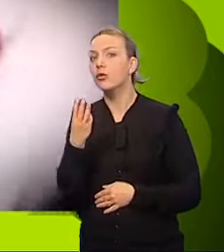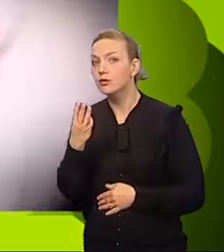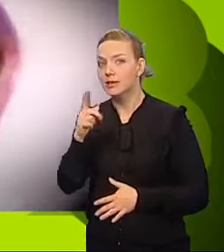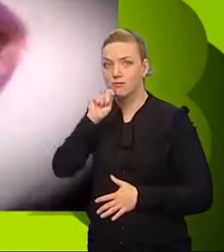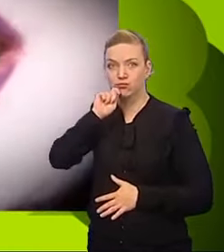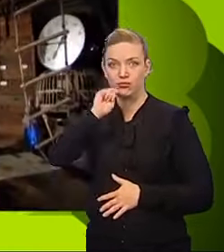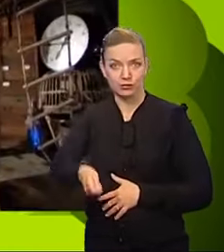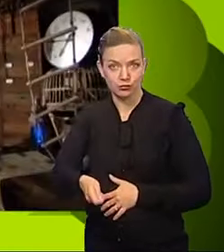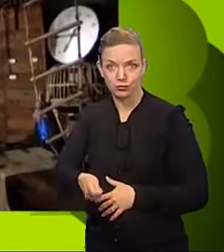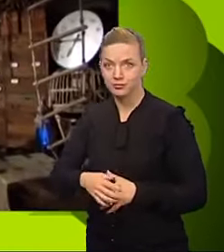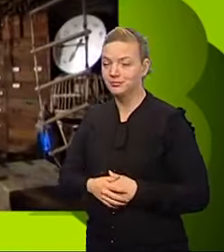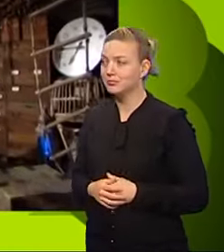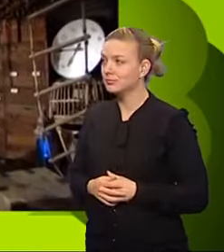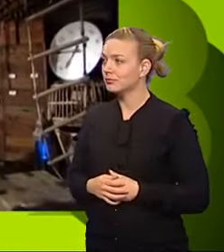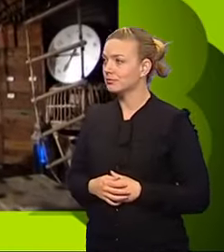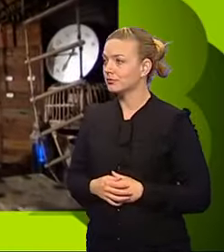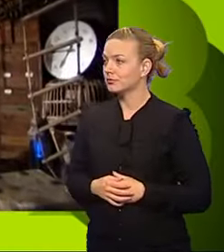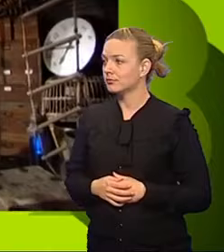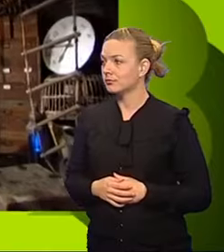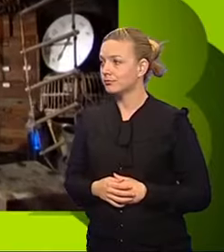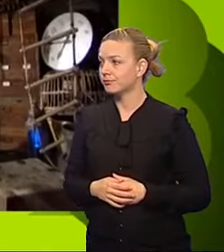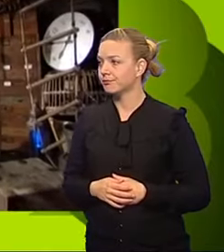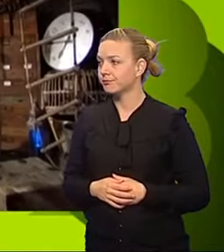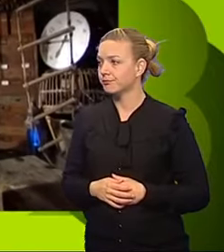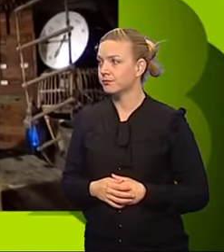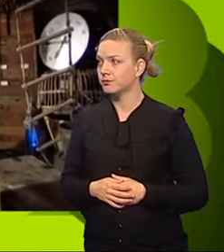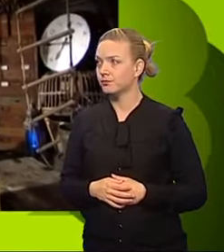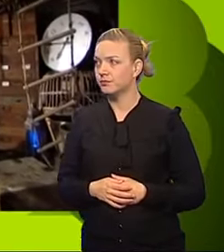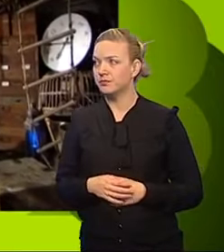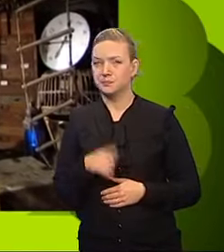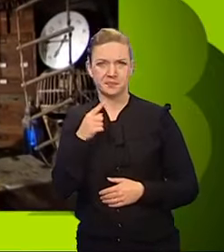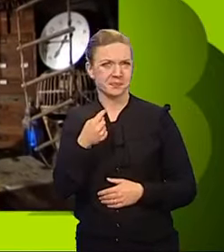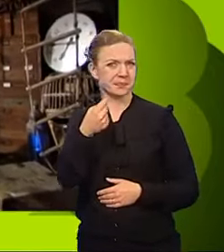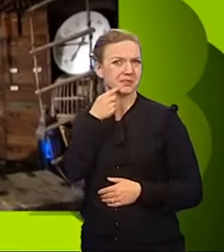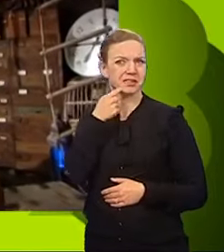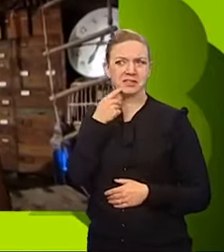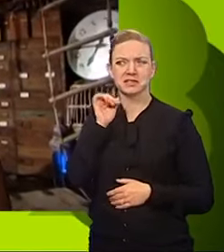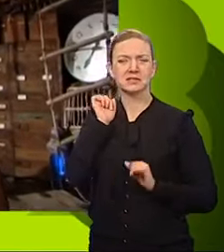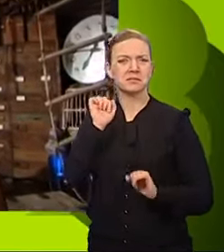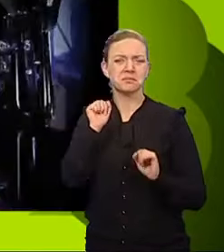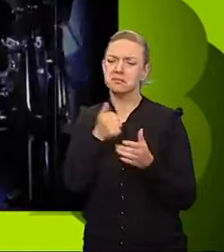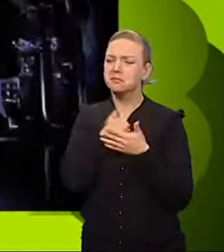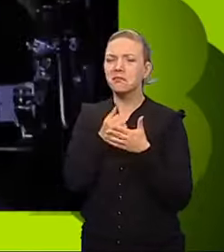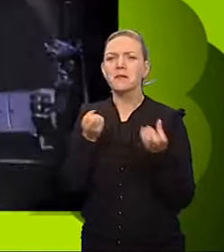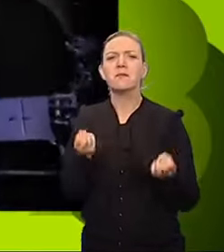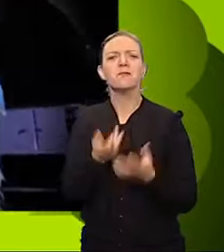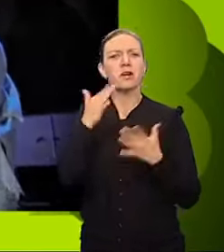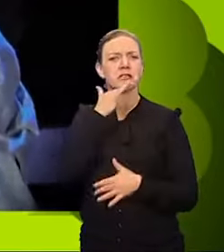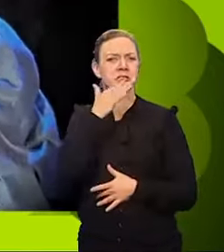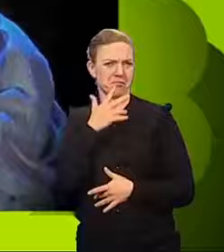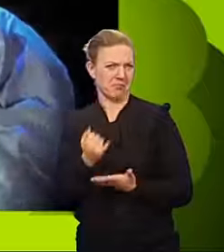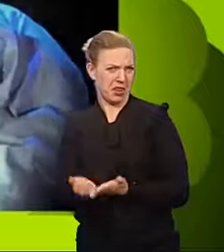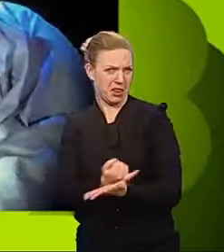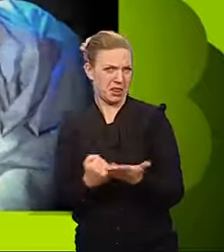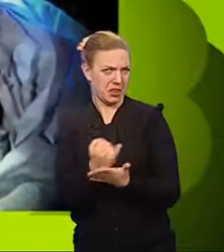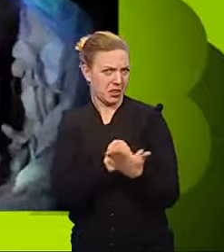Extraction. That's the thing about dentists. They've got horrible fresh breath. Rank! Take a